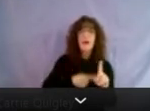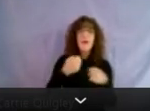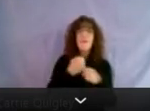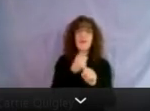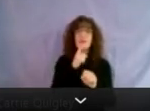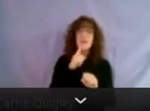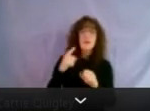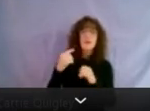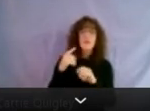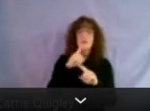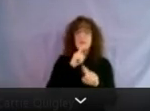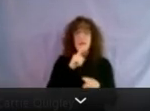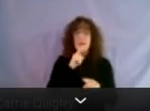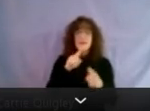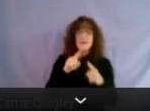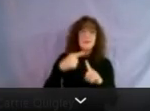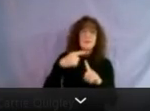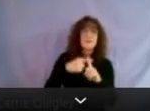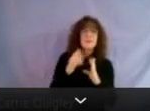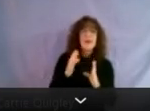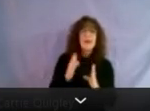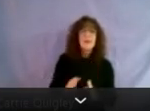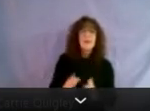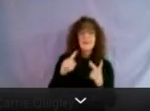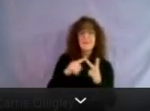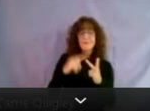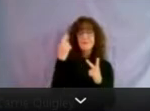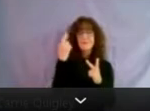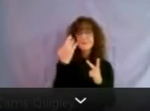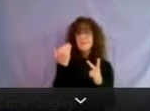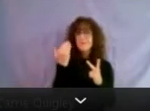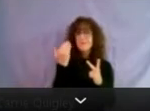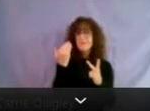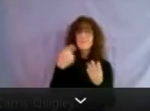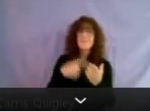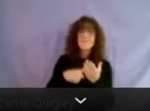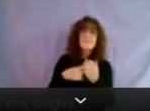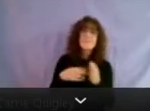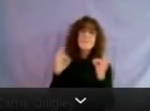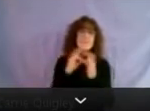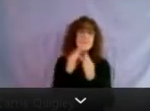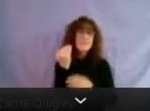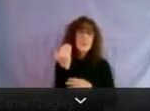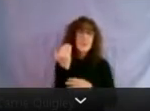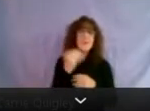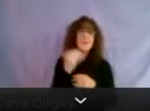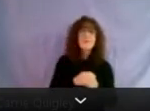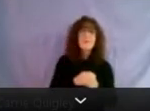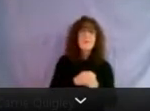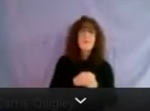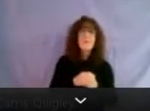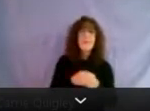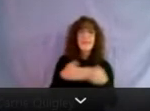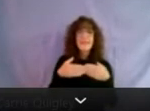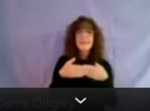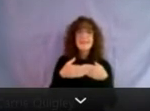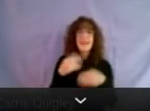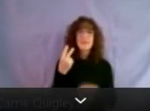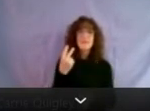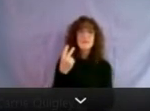we're responsible to our renters. So the second reason why I feel like this discussion is so important, if we can go to slide two,